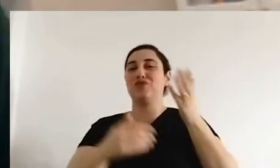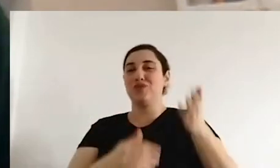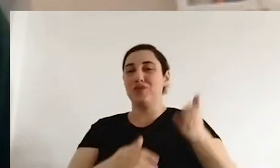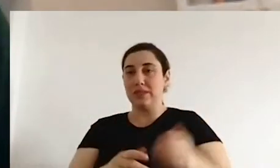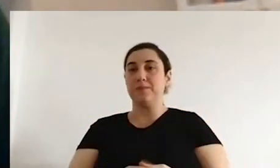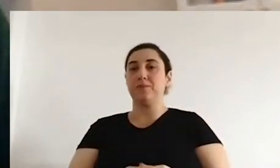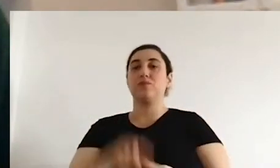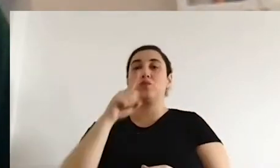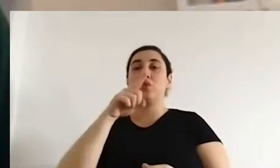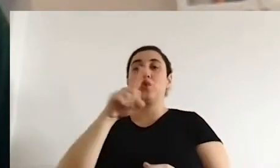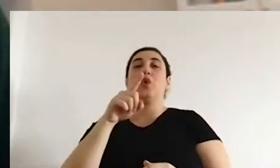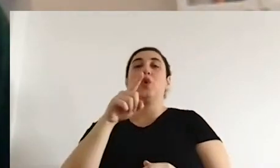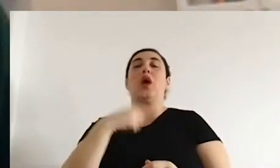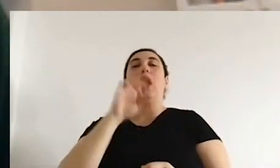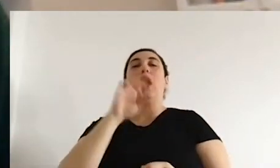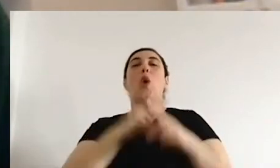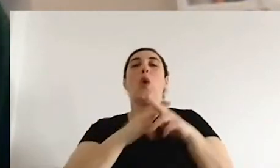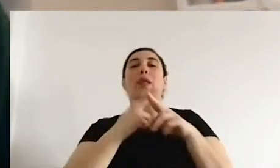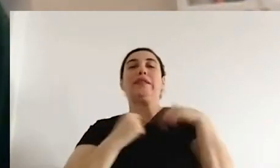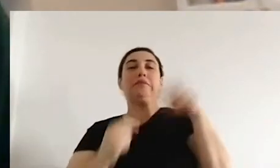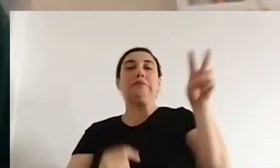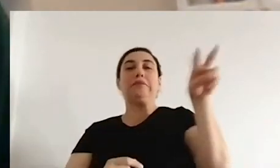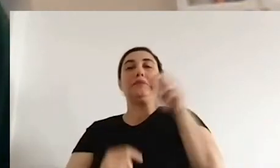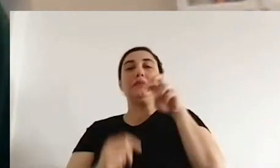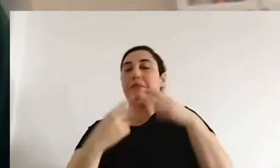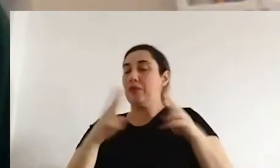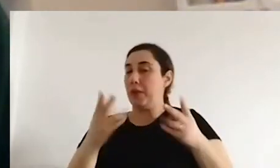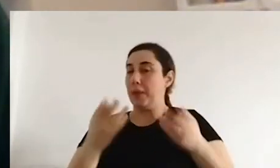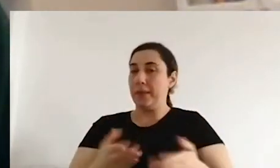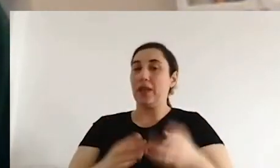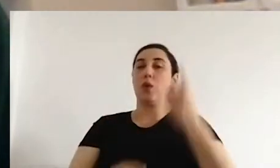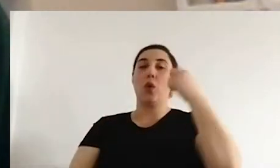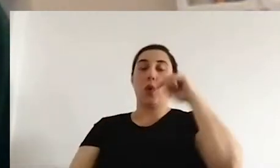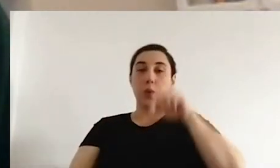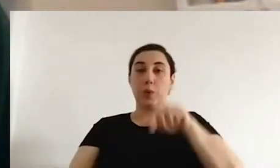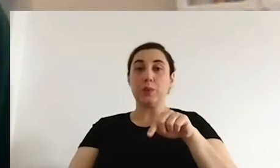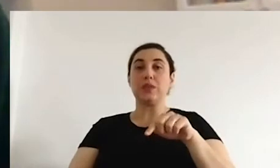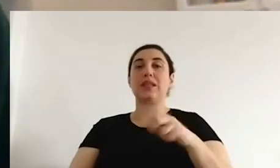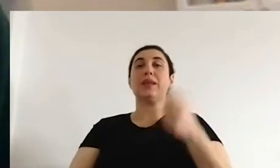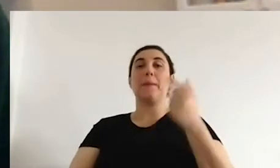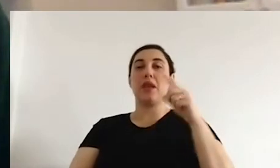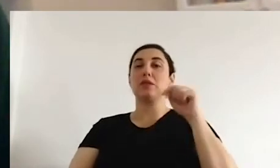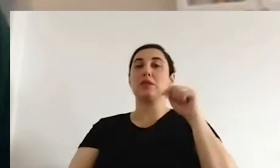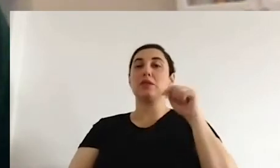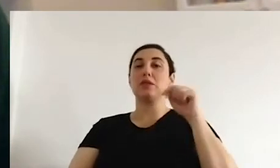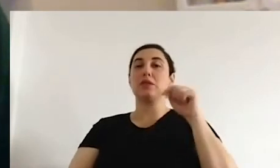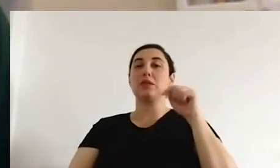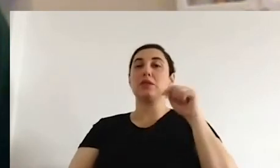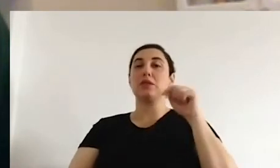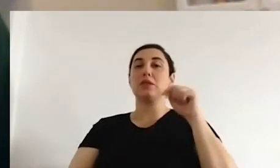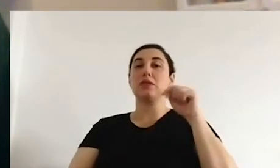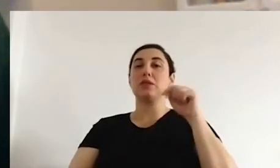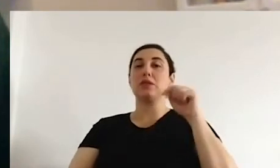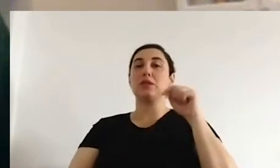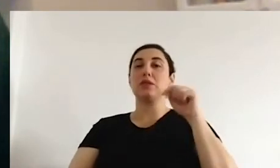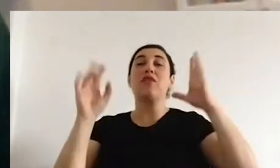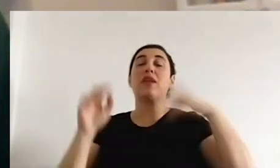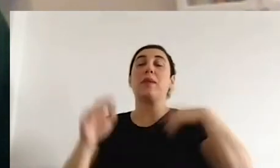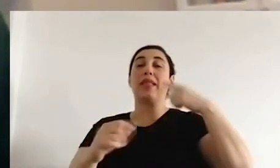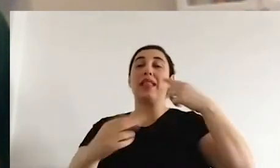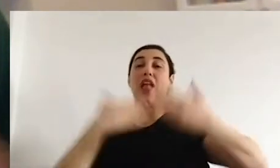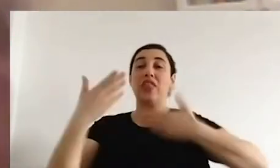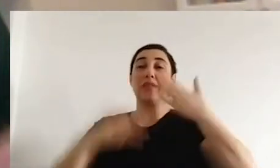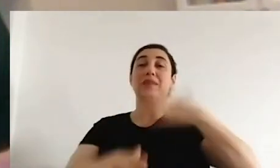attended and uttered these words. So as we make the effort to